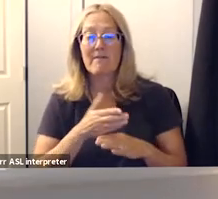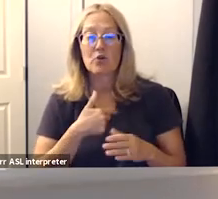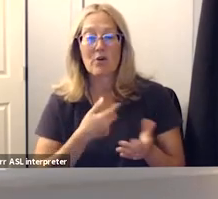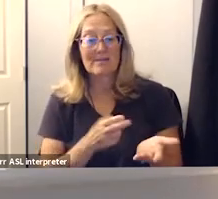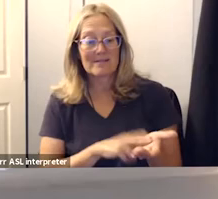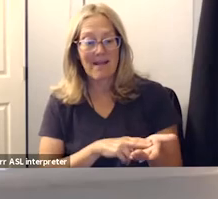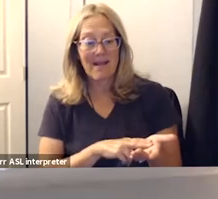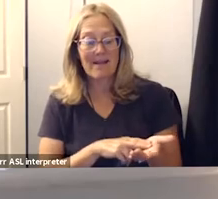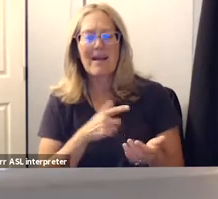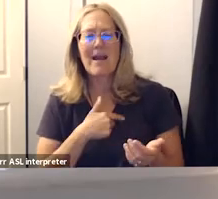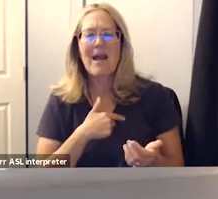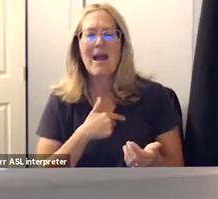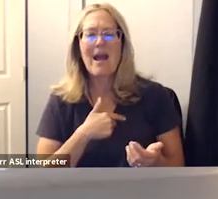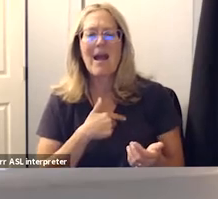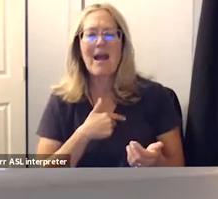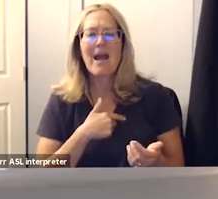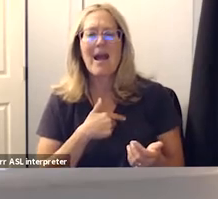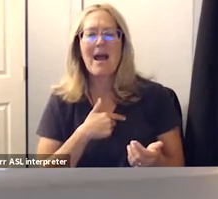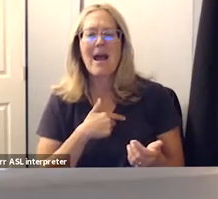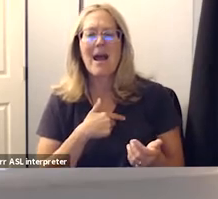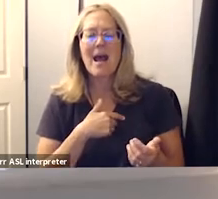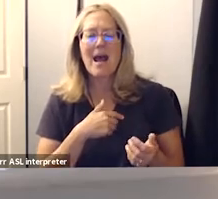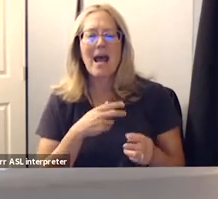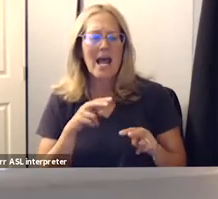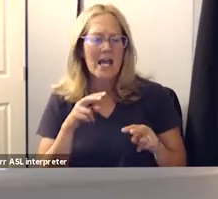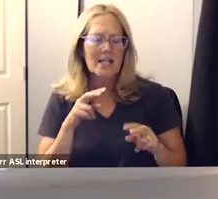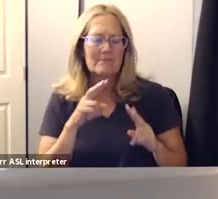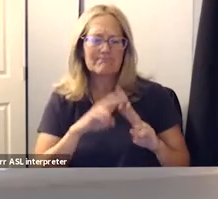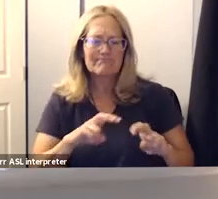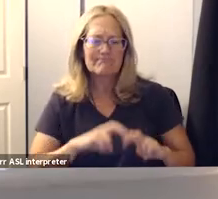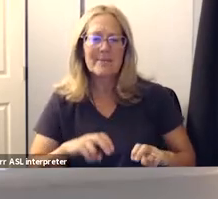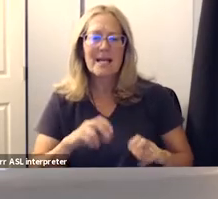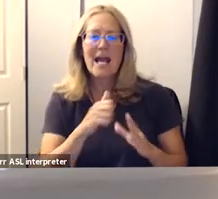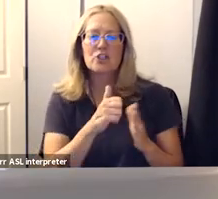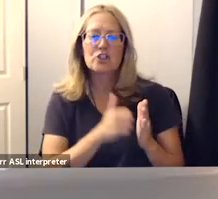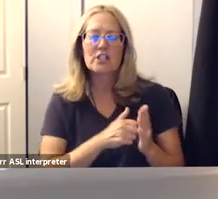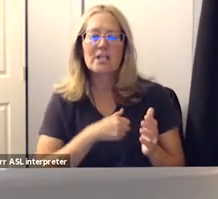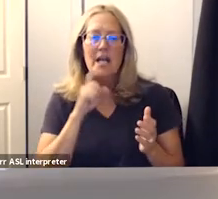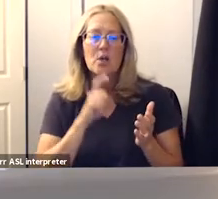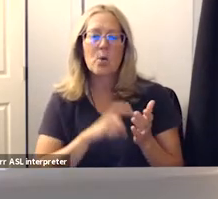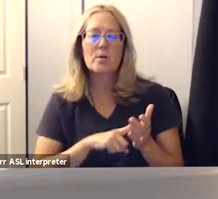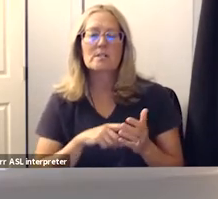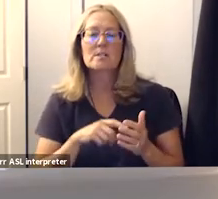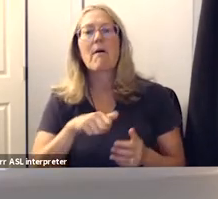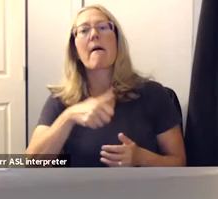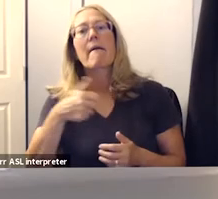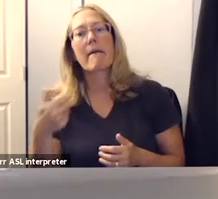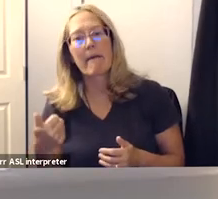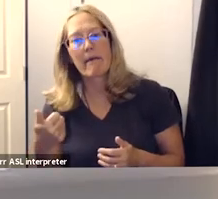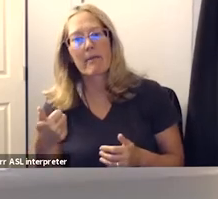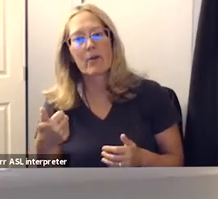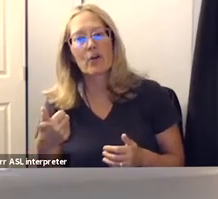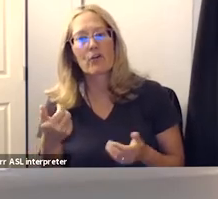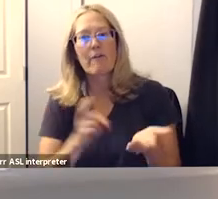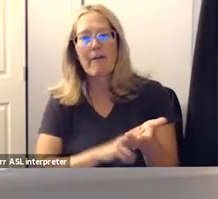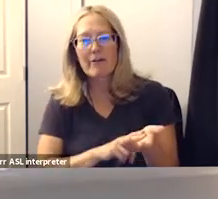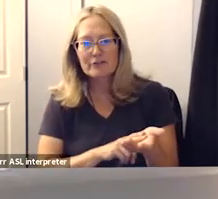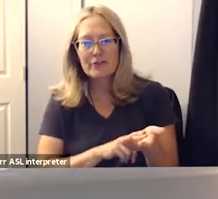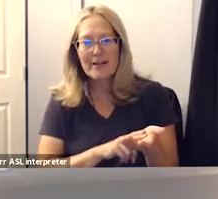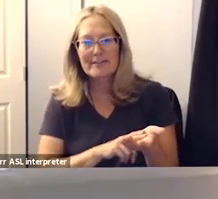signed up i really drilled down on this agenda and i saw e8 yet another contract